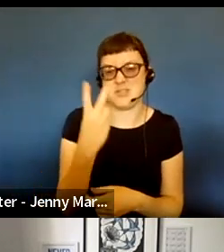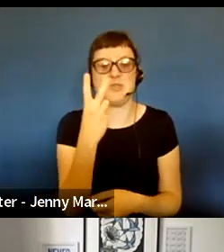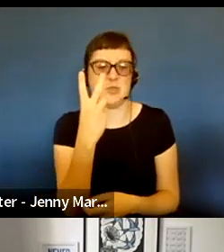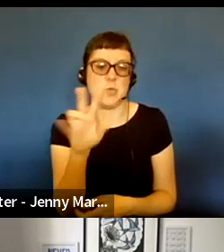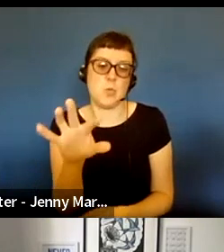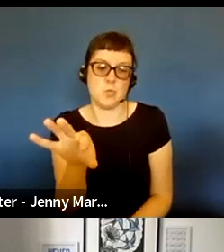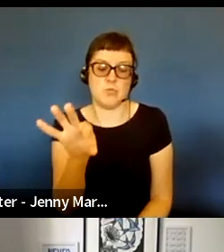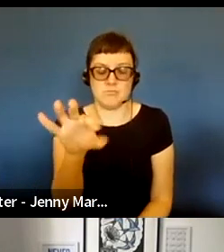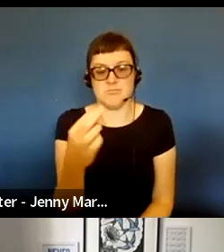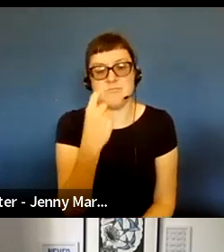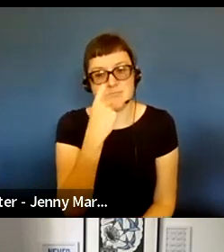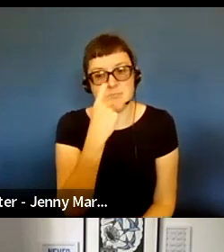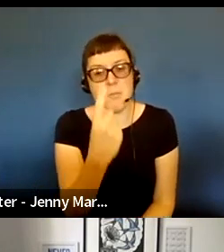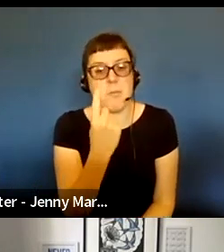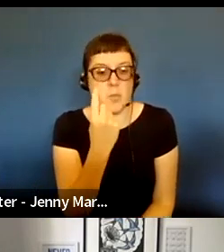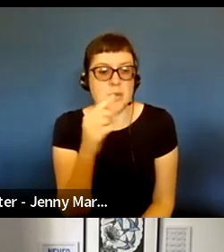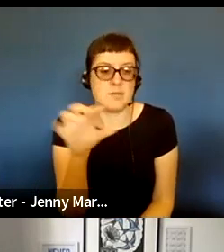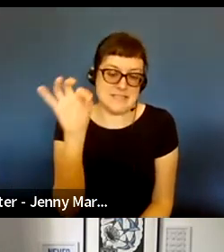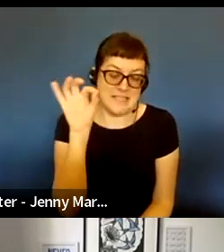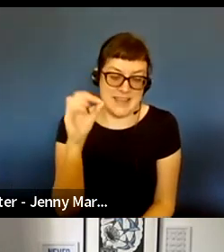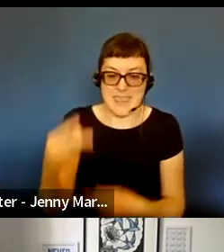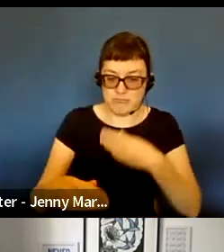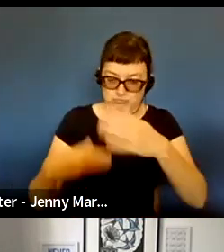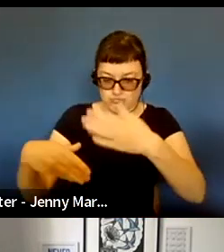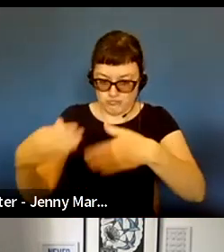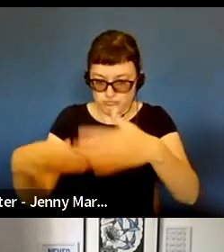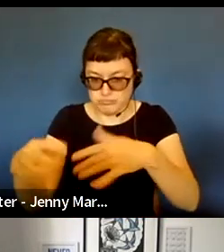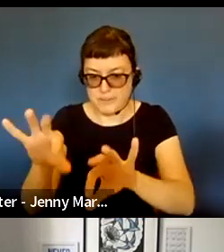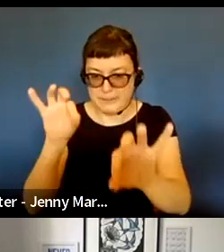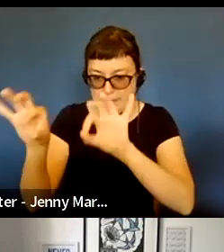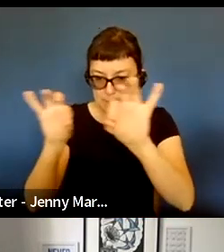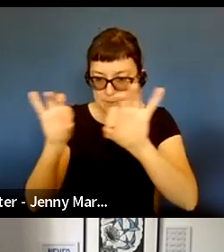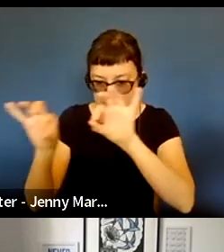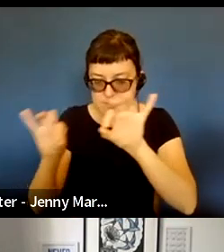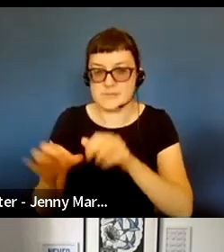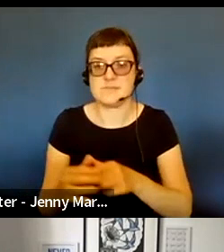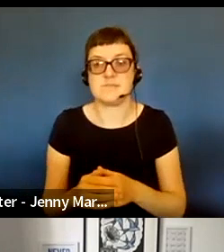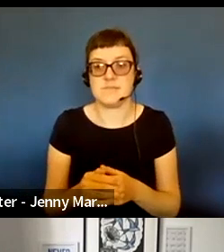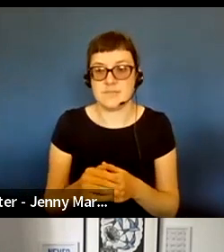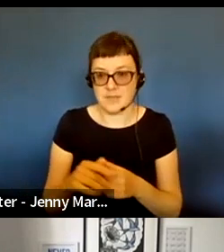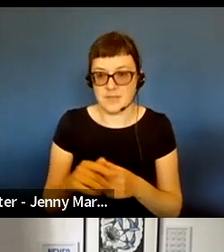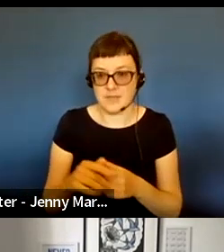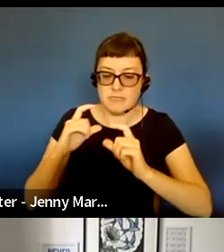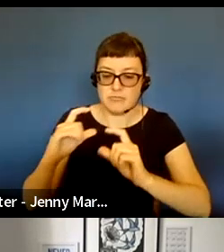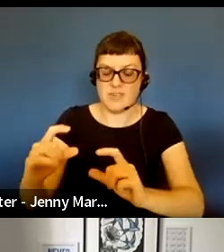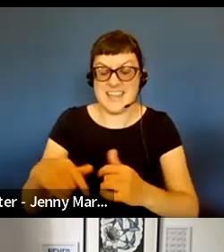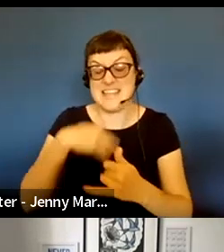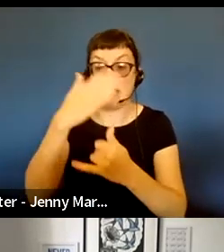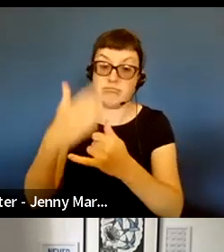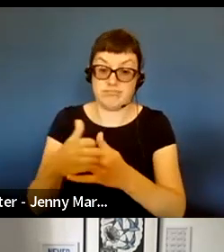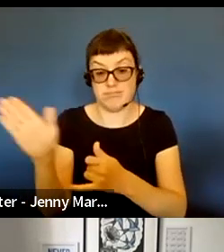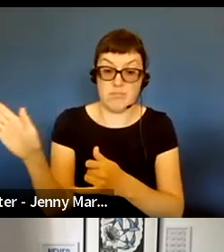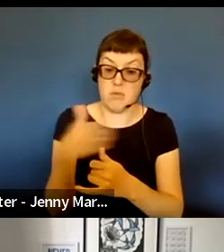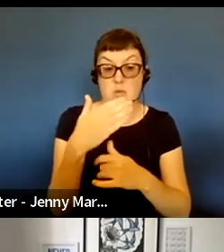And then on the general selection we would go through and we would continue allocating space until there was no longer